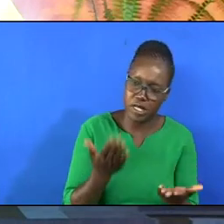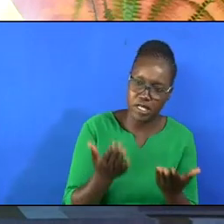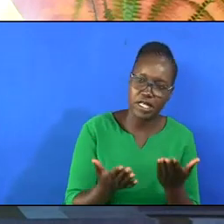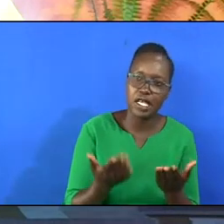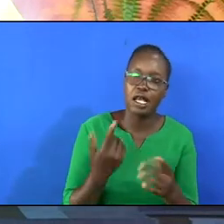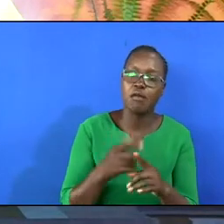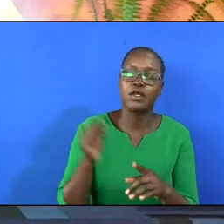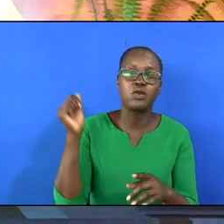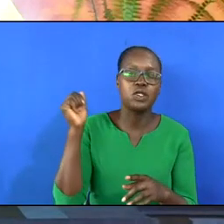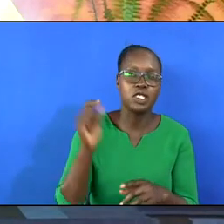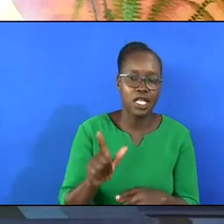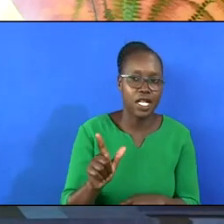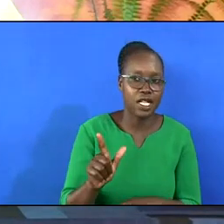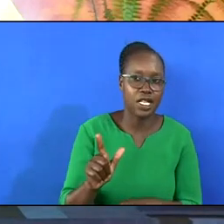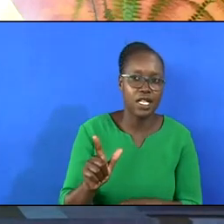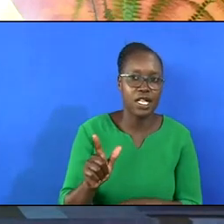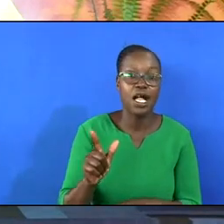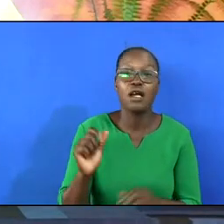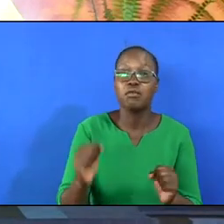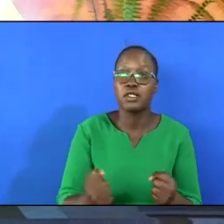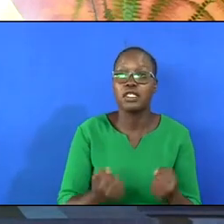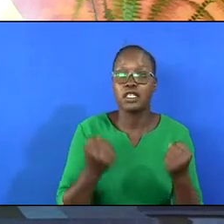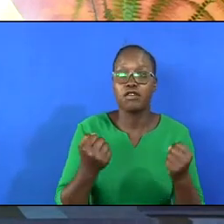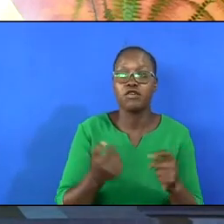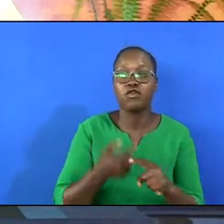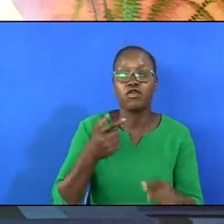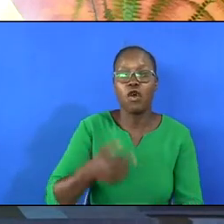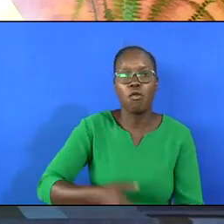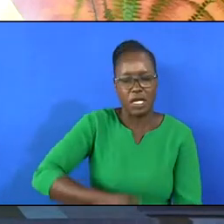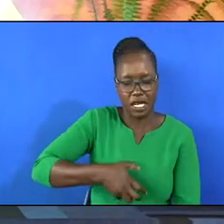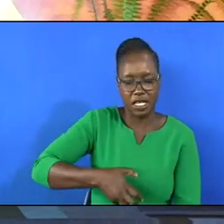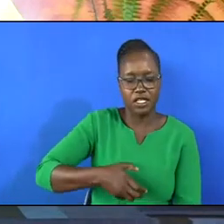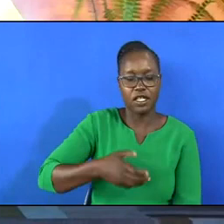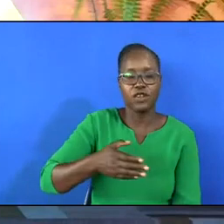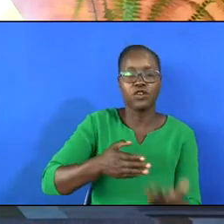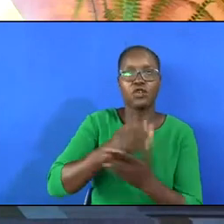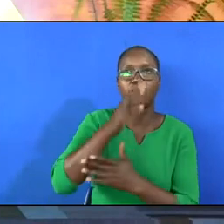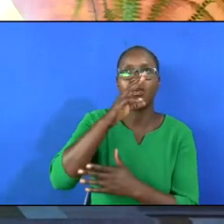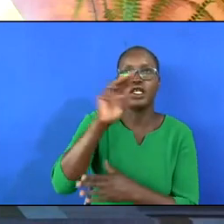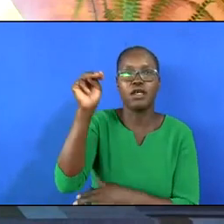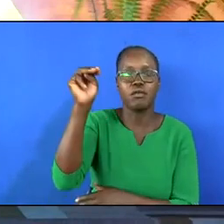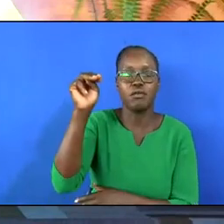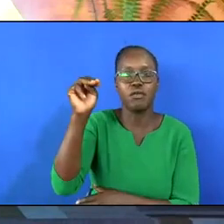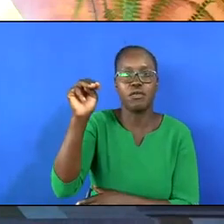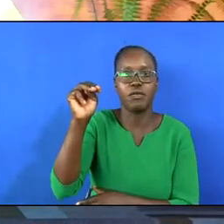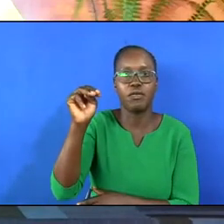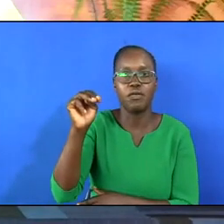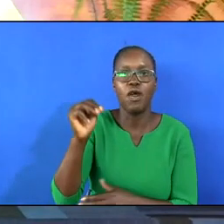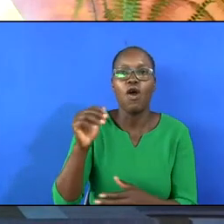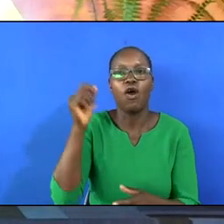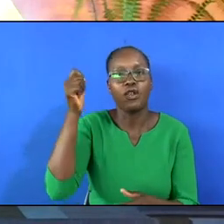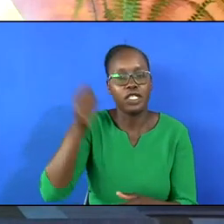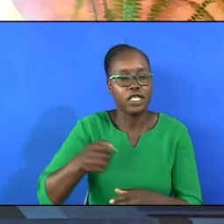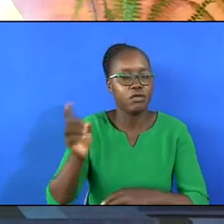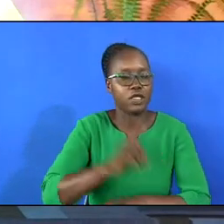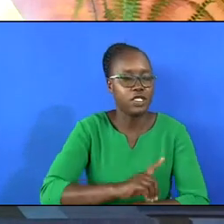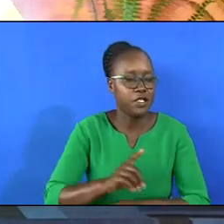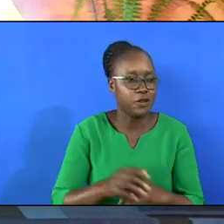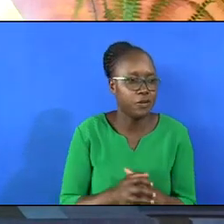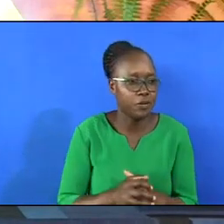We shall be saved from wrath through him on the judgment day.